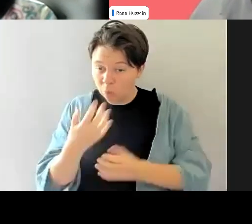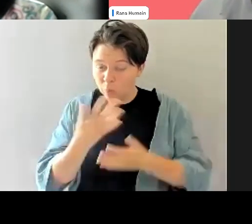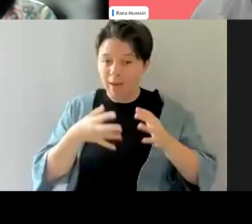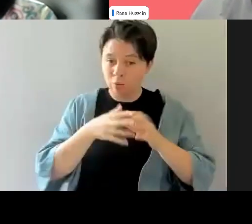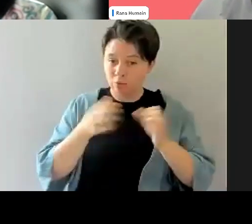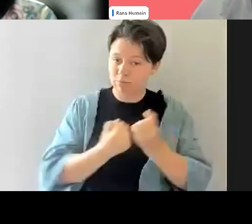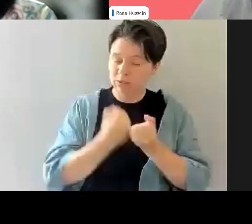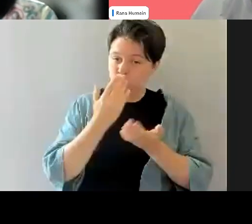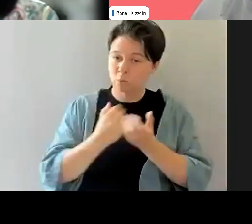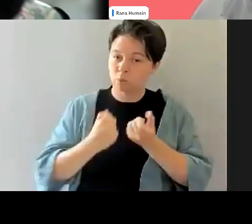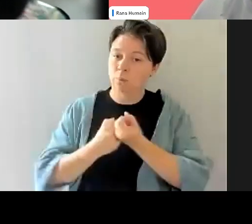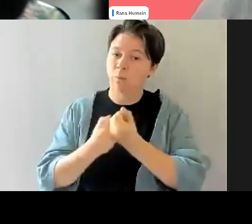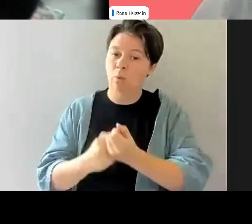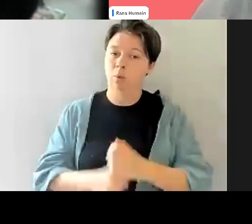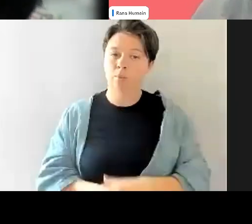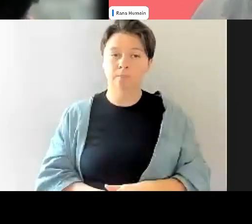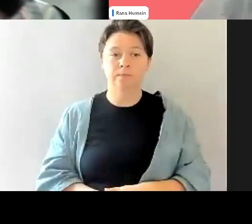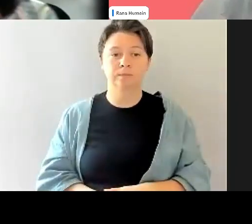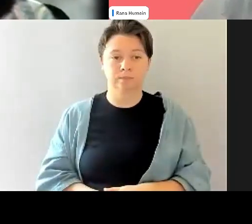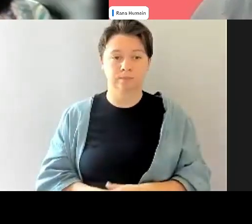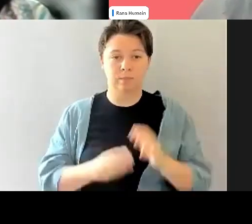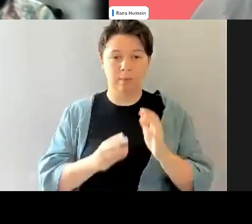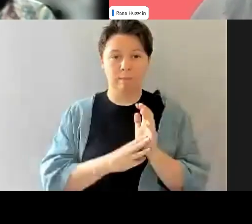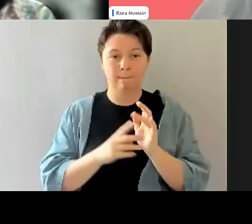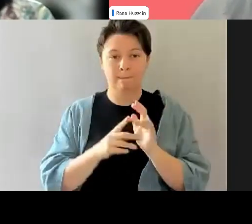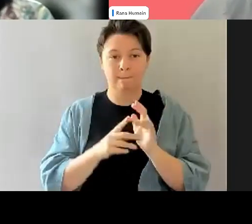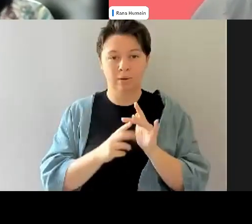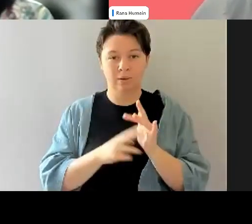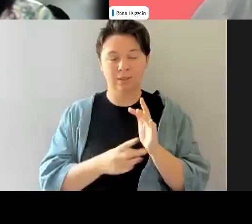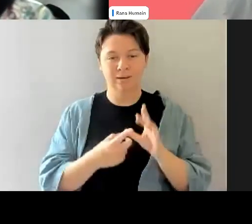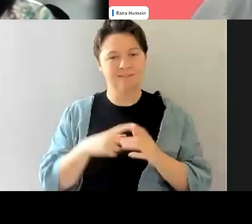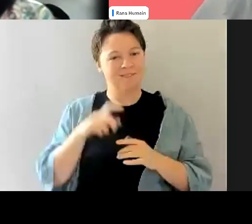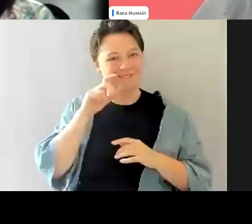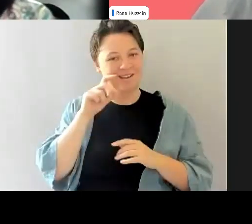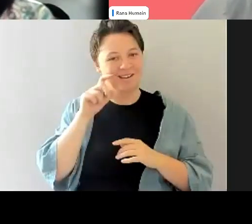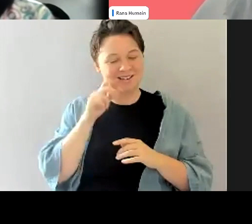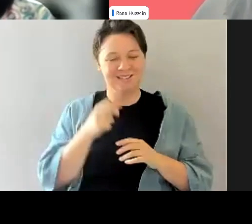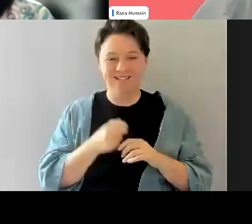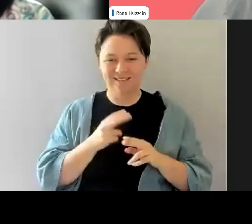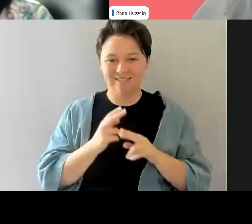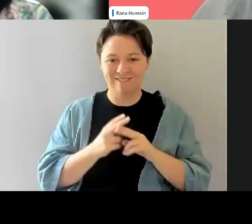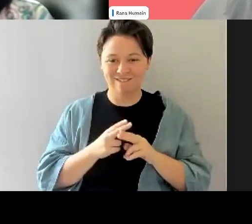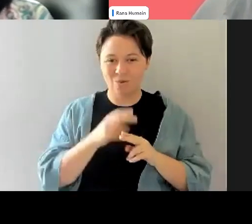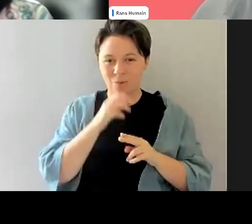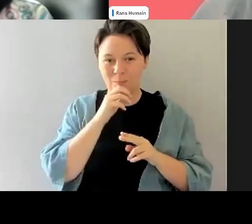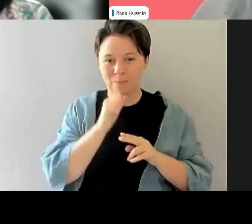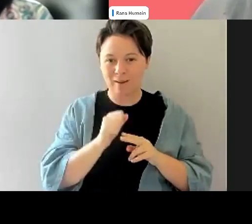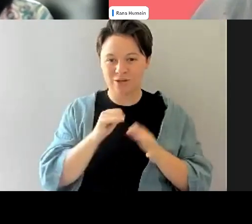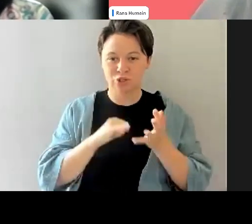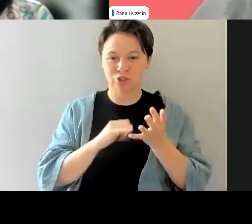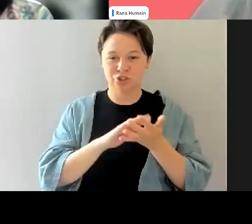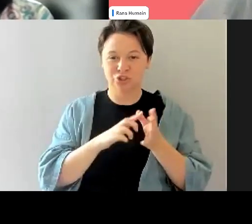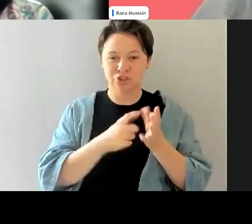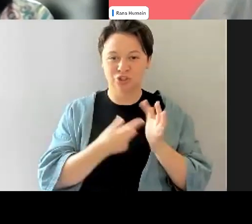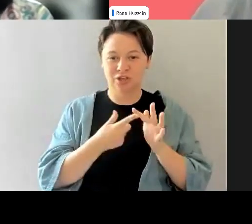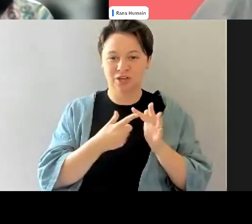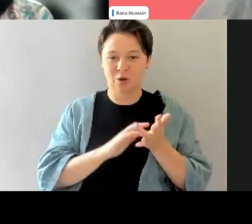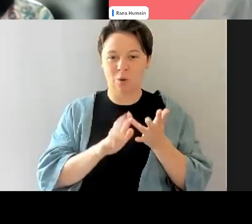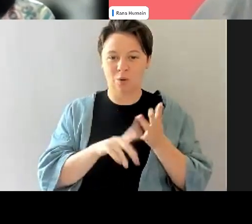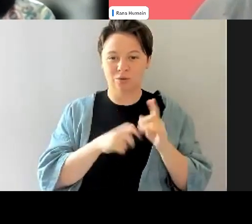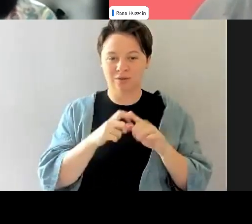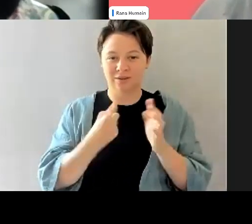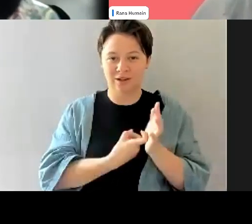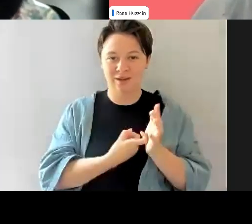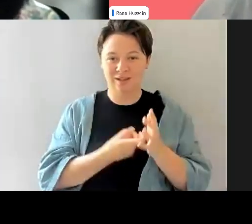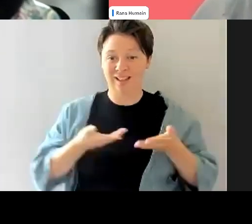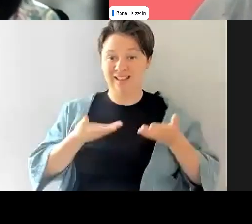those things. It's funny enough. I just want to add very quickly for men, as they get older, they seem to get more and more leadership positions